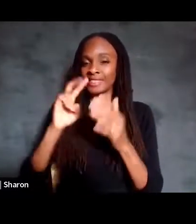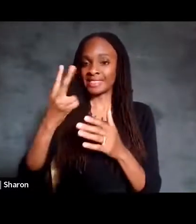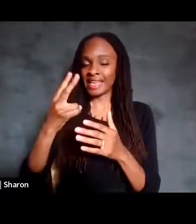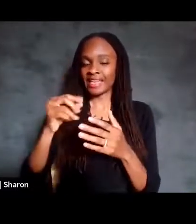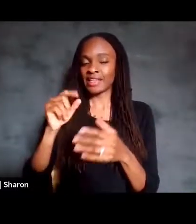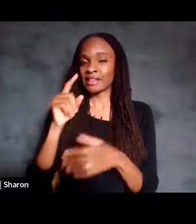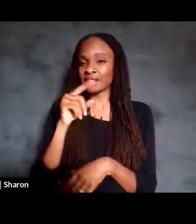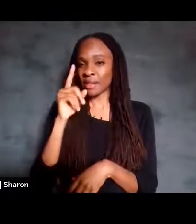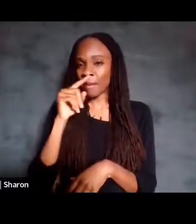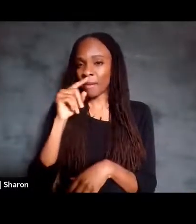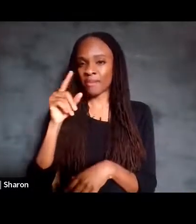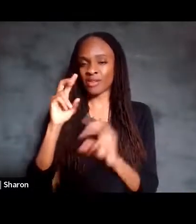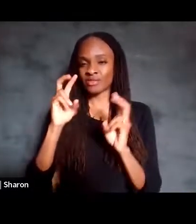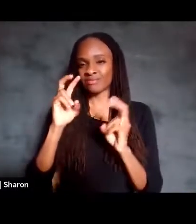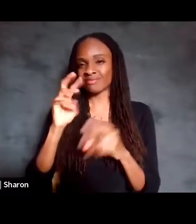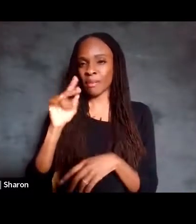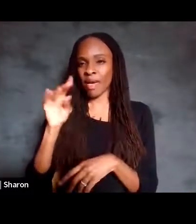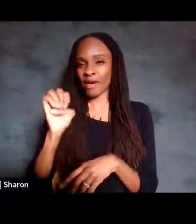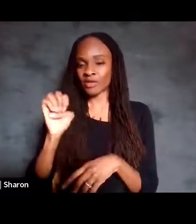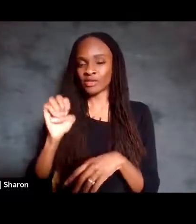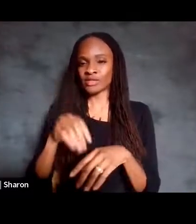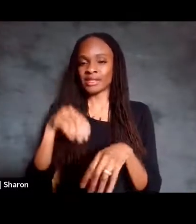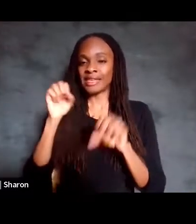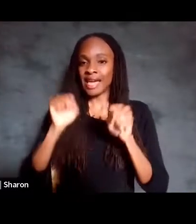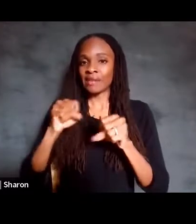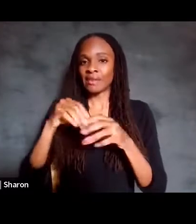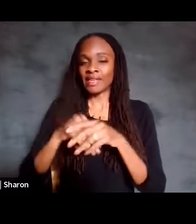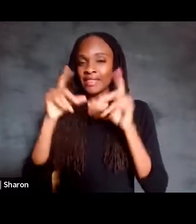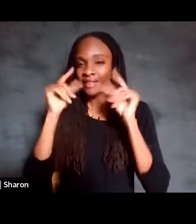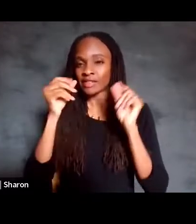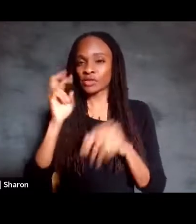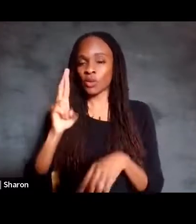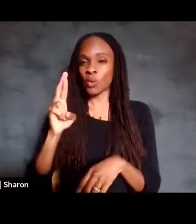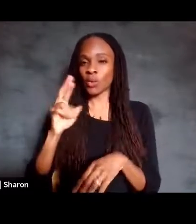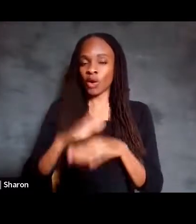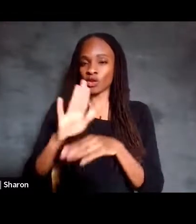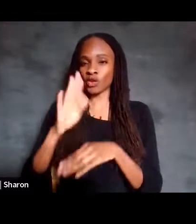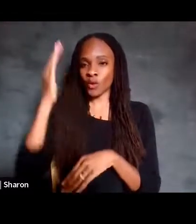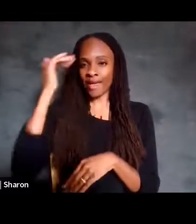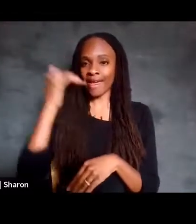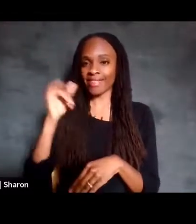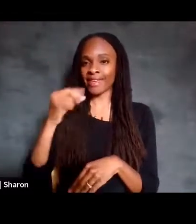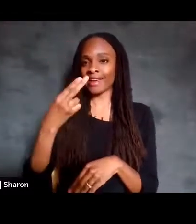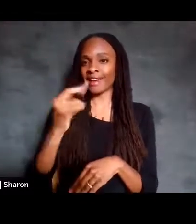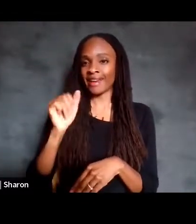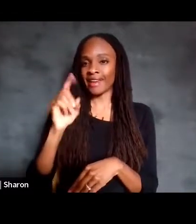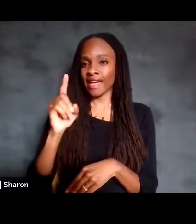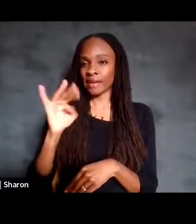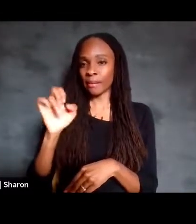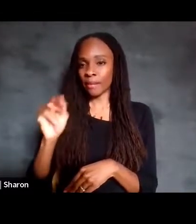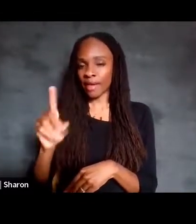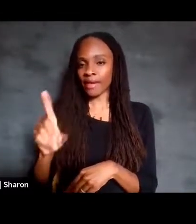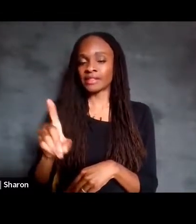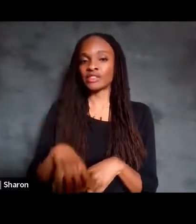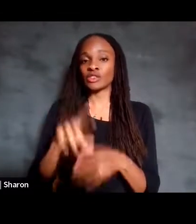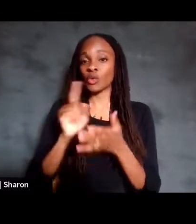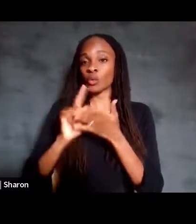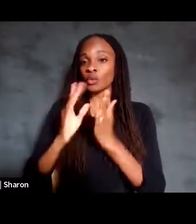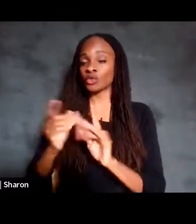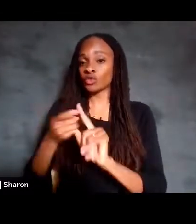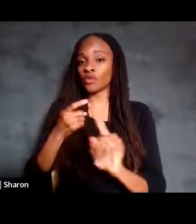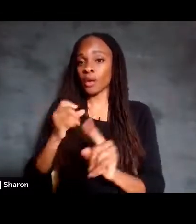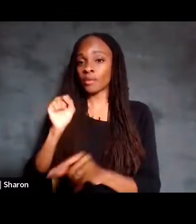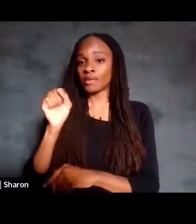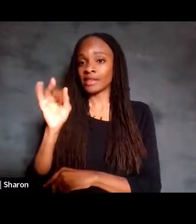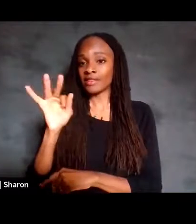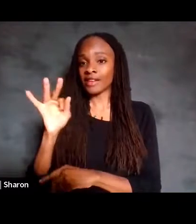glasses or in a holder that goes over the head, like a headband. The UCSF researchers from San Francisco gave me